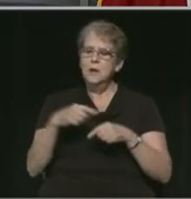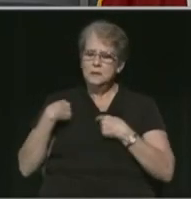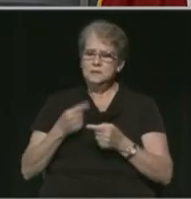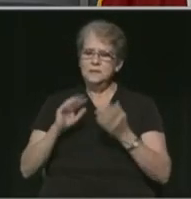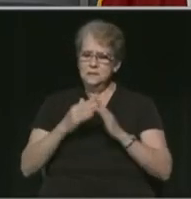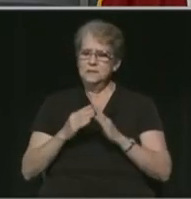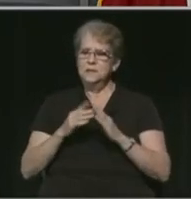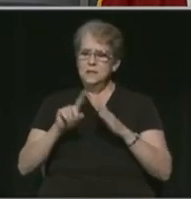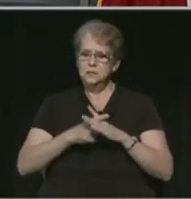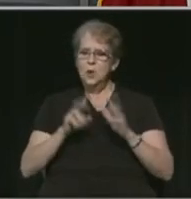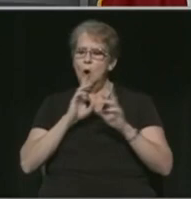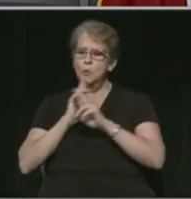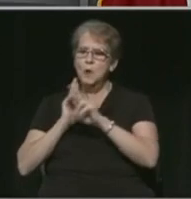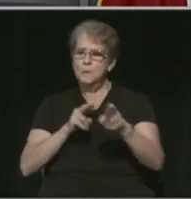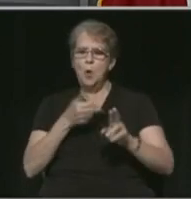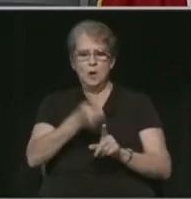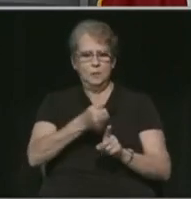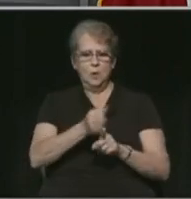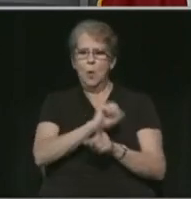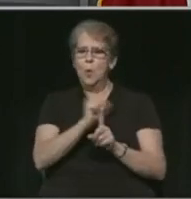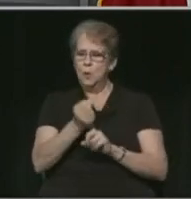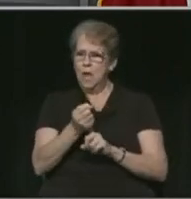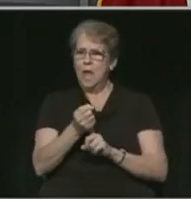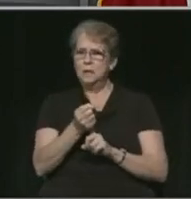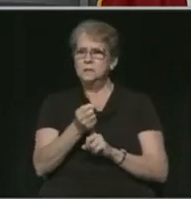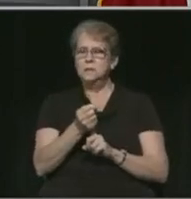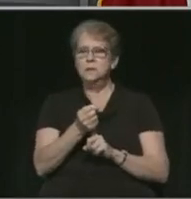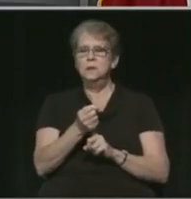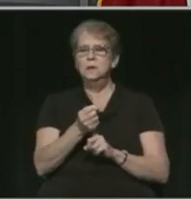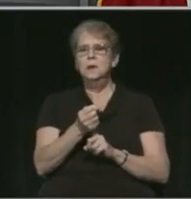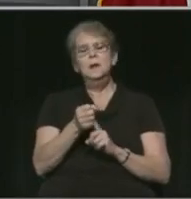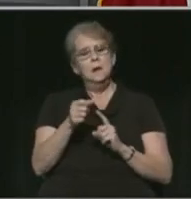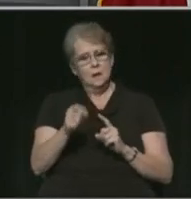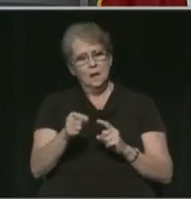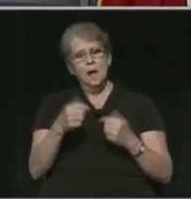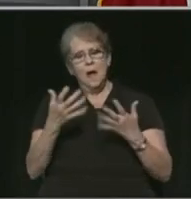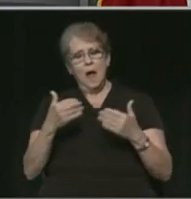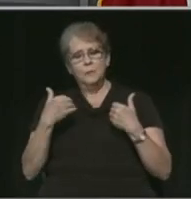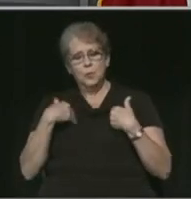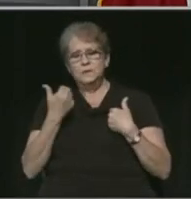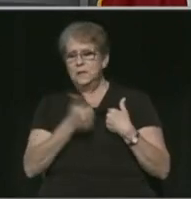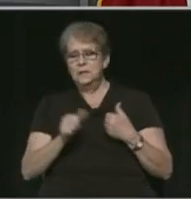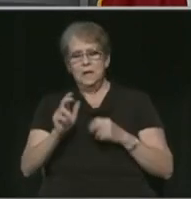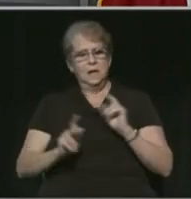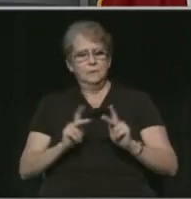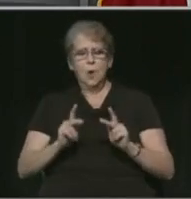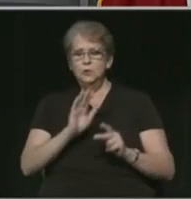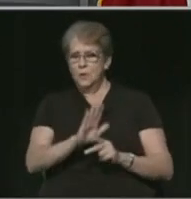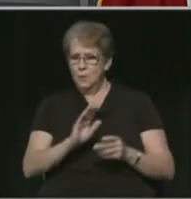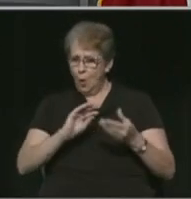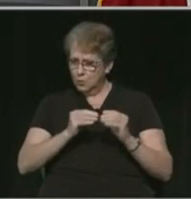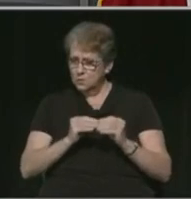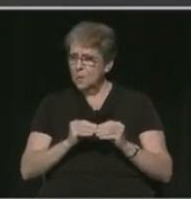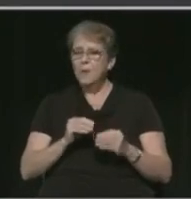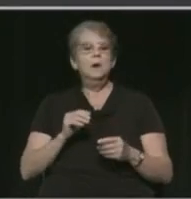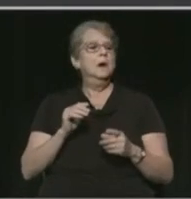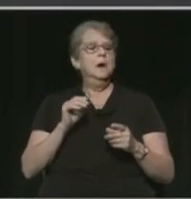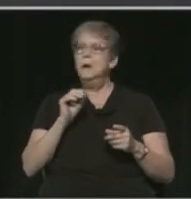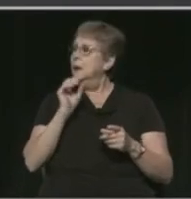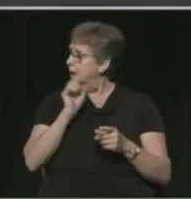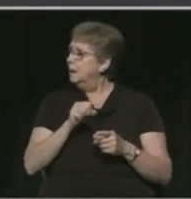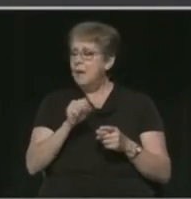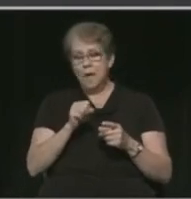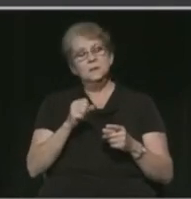started reporting its own cases, the county started reporting its own cases, have we seen any folks of those numbers recover? Yeah. So, Joey,